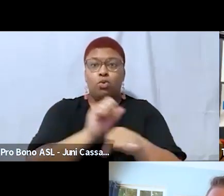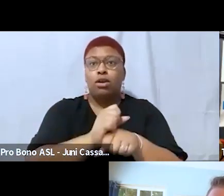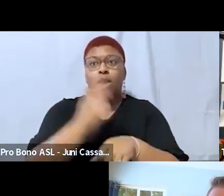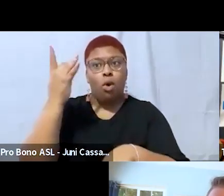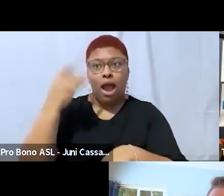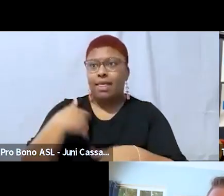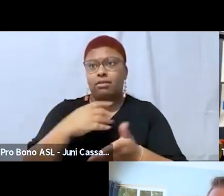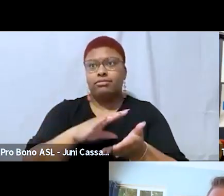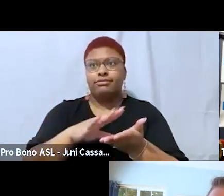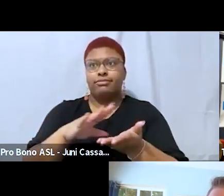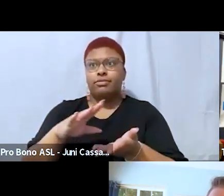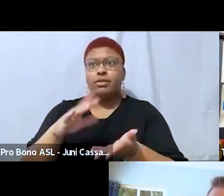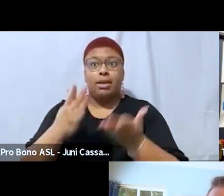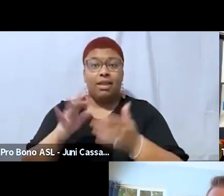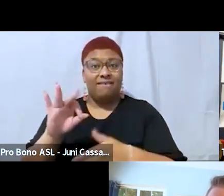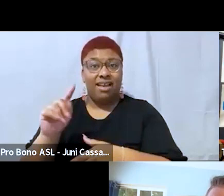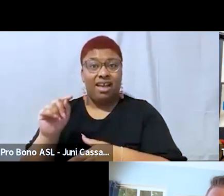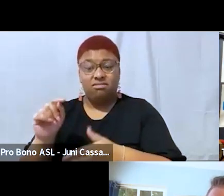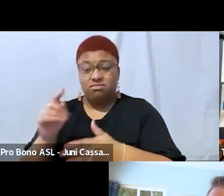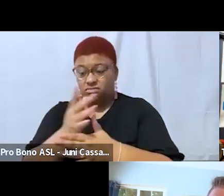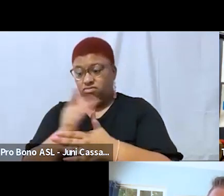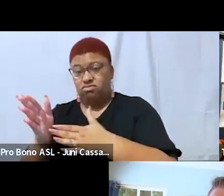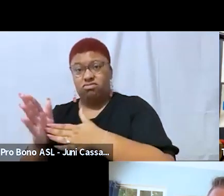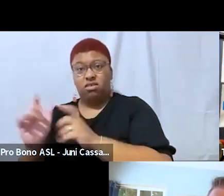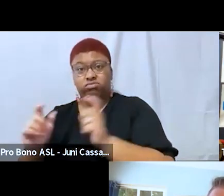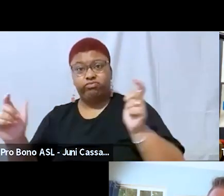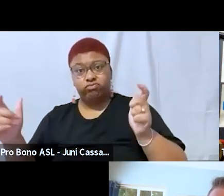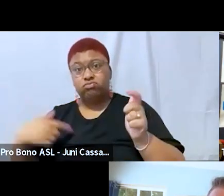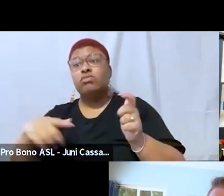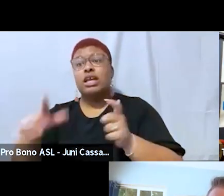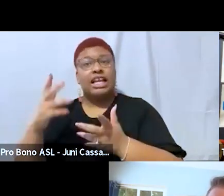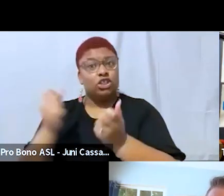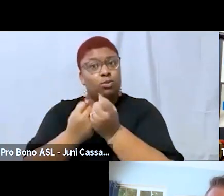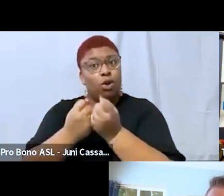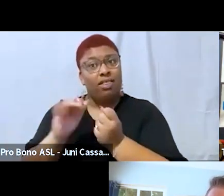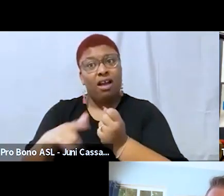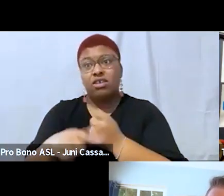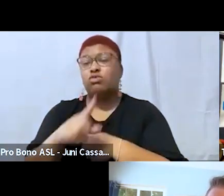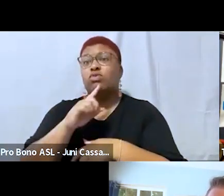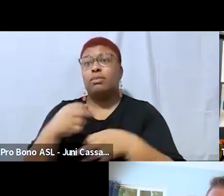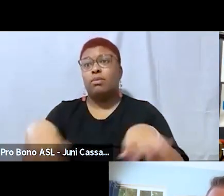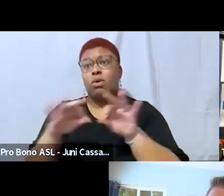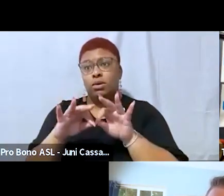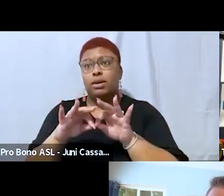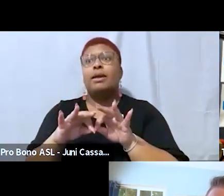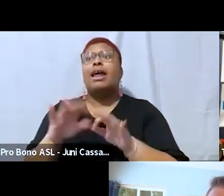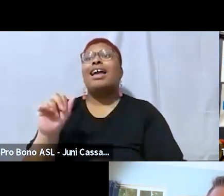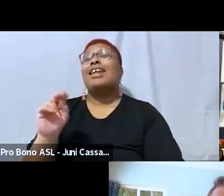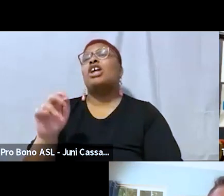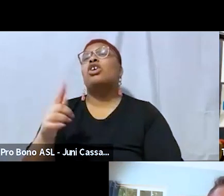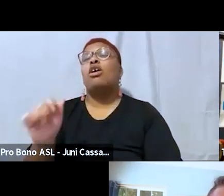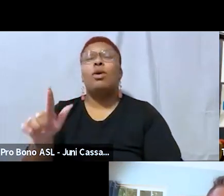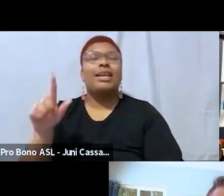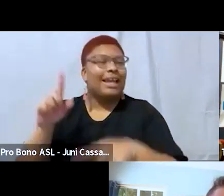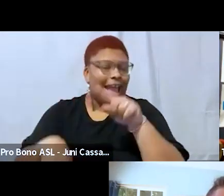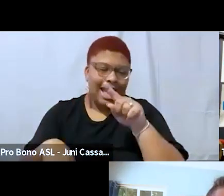you know on the larger end of the fat spectrums and so i'm supporting those things is super important um angel we can't talk about it all